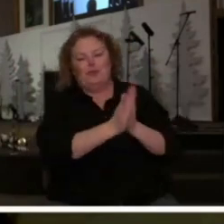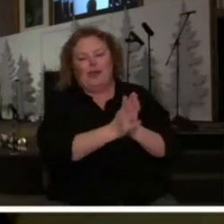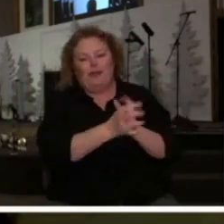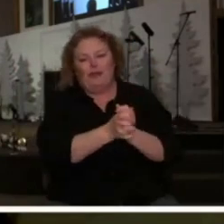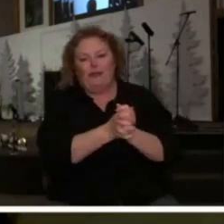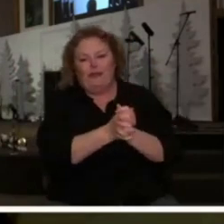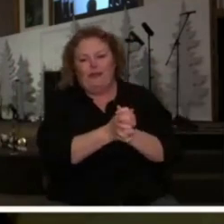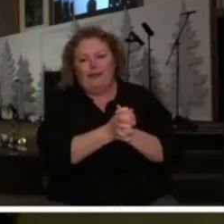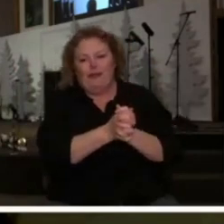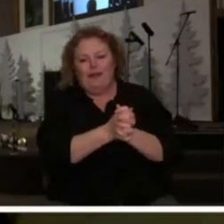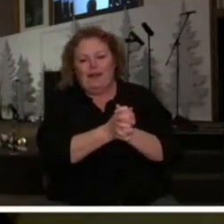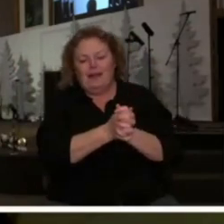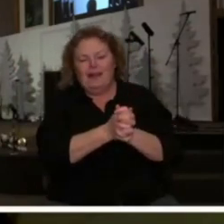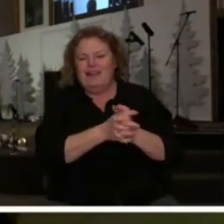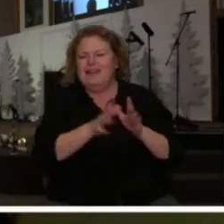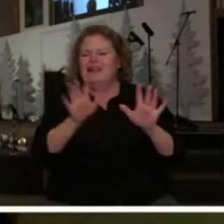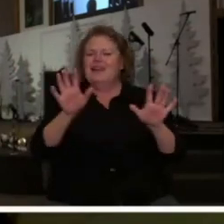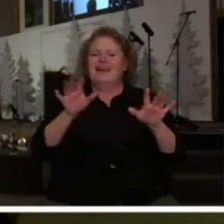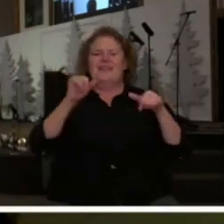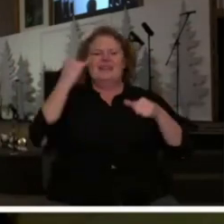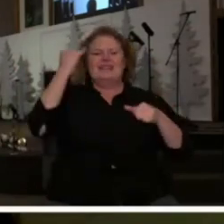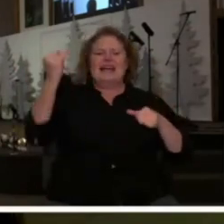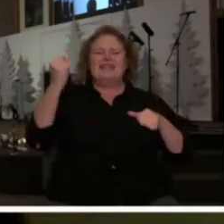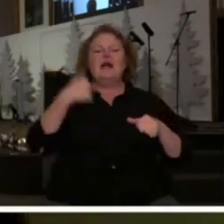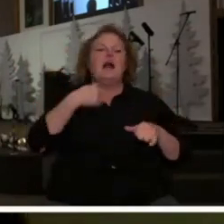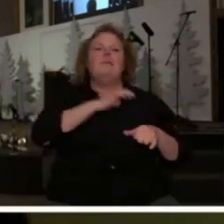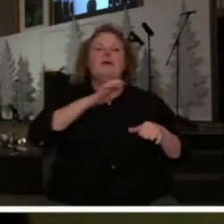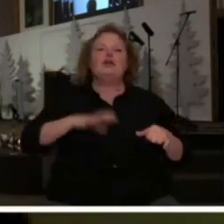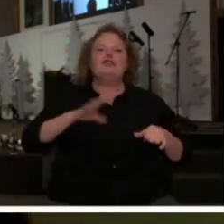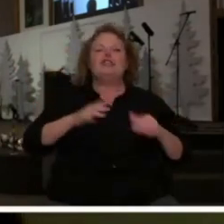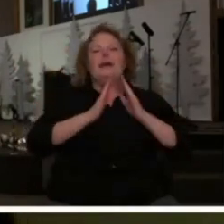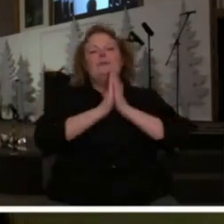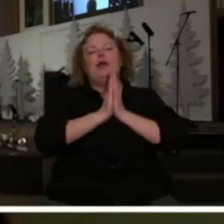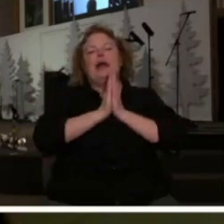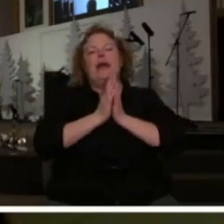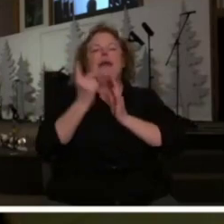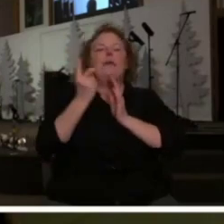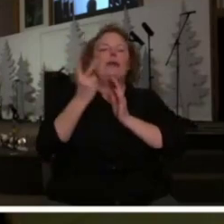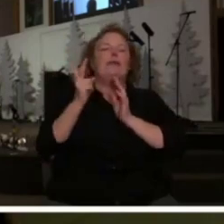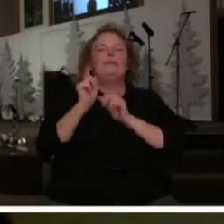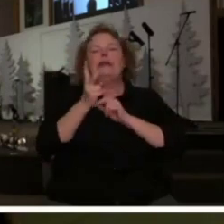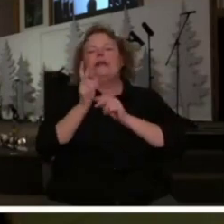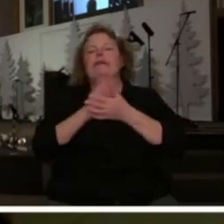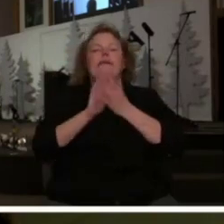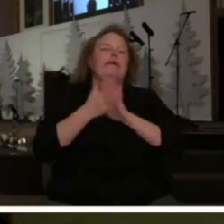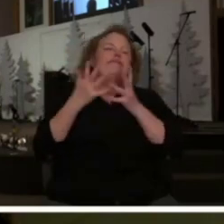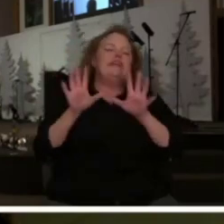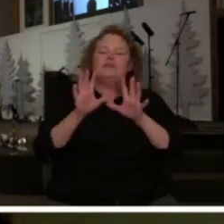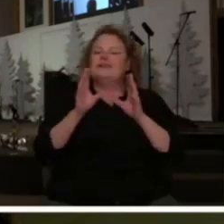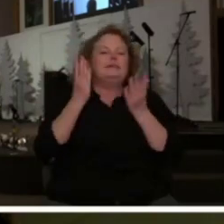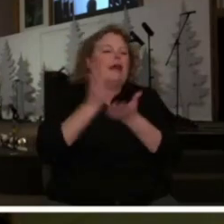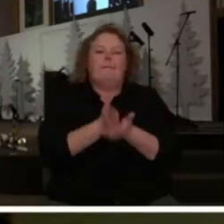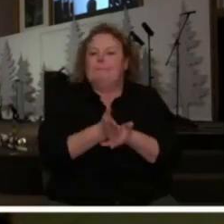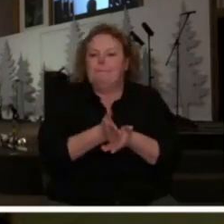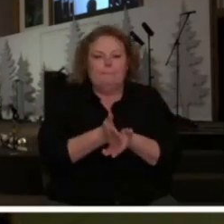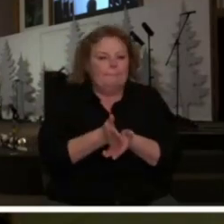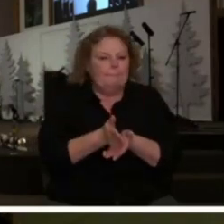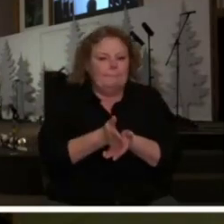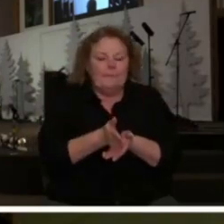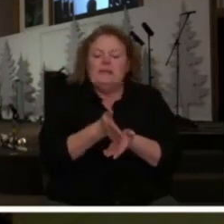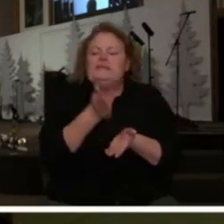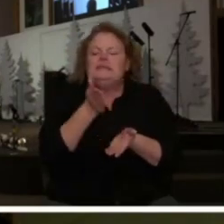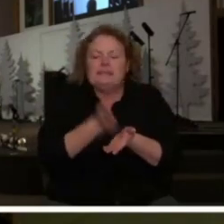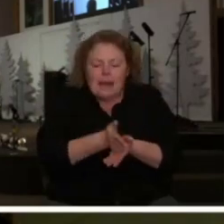folks this easy believism and this easy idea that we just pray and God does something instantly needs to be dispelled there is